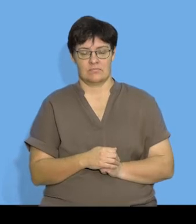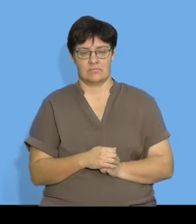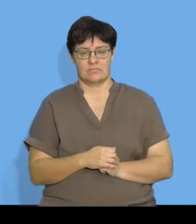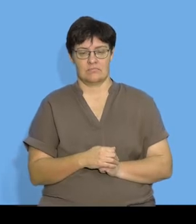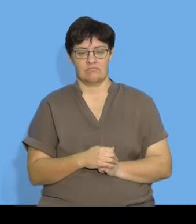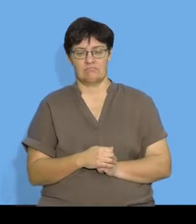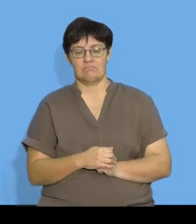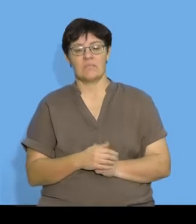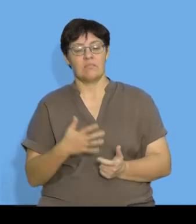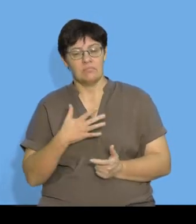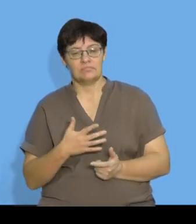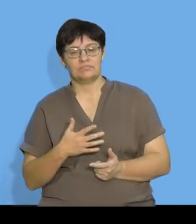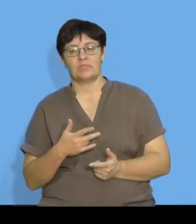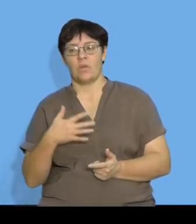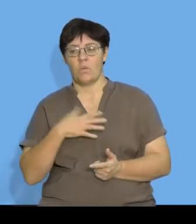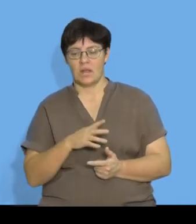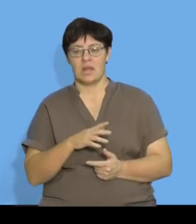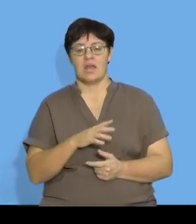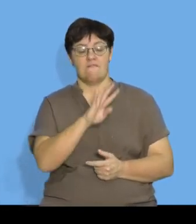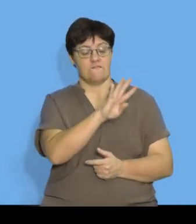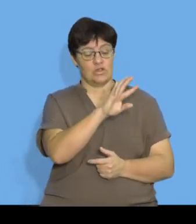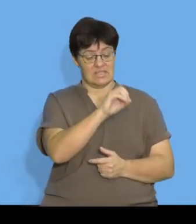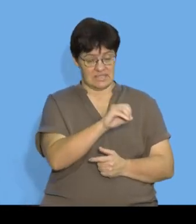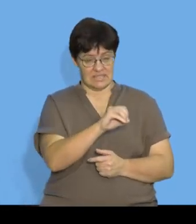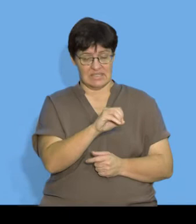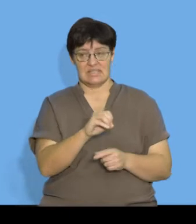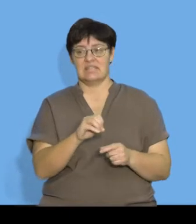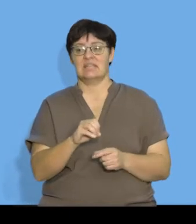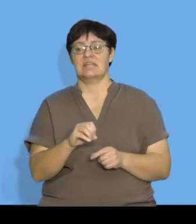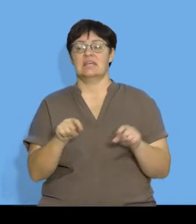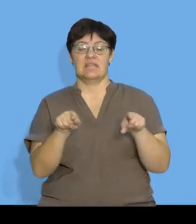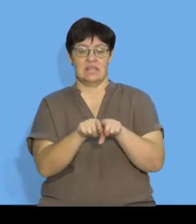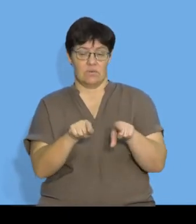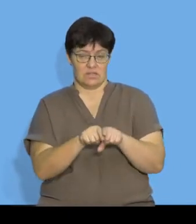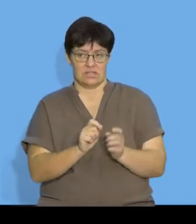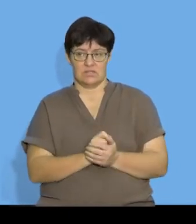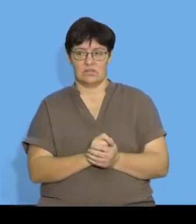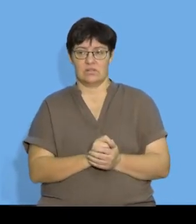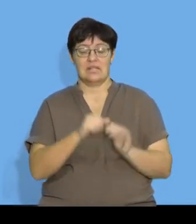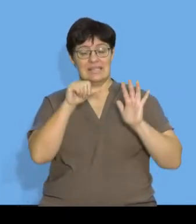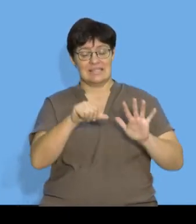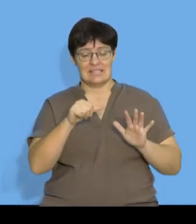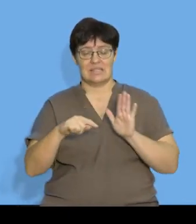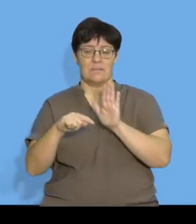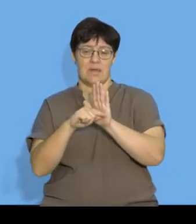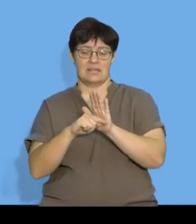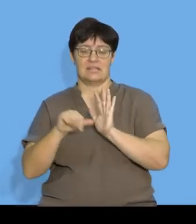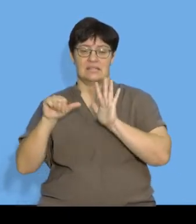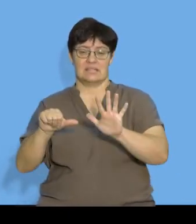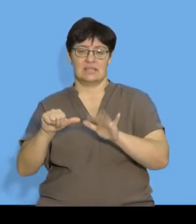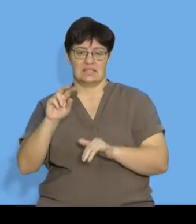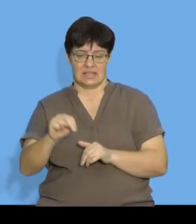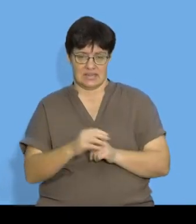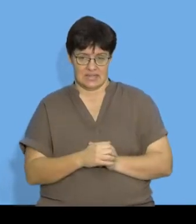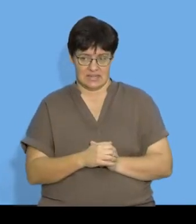So I'm actually going to substitute in 40 for TN is equal to 16 minus